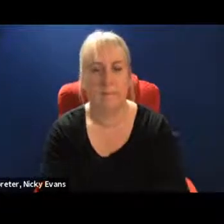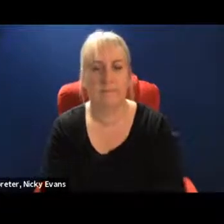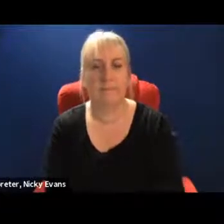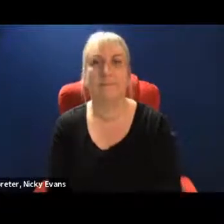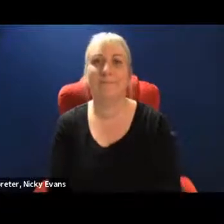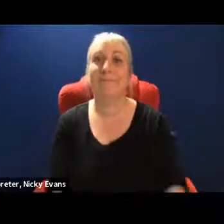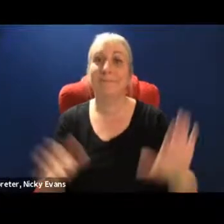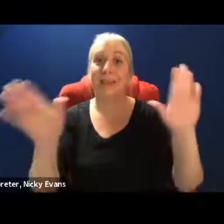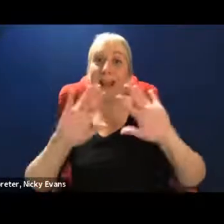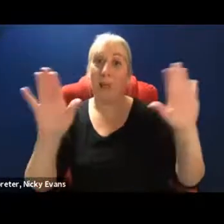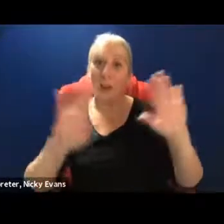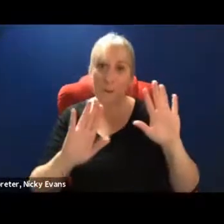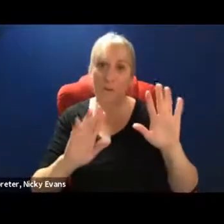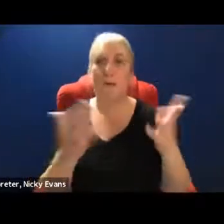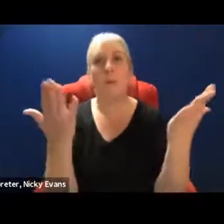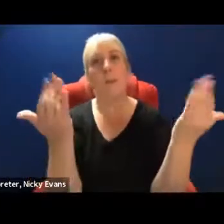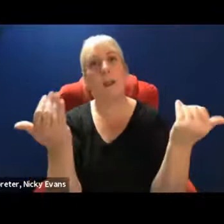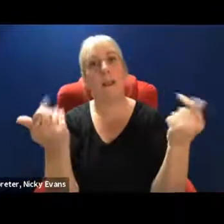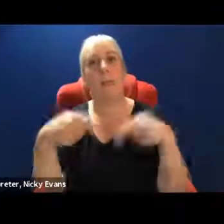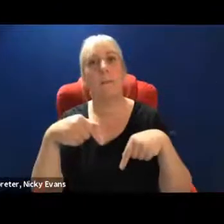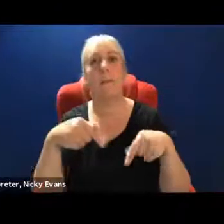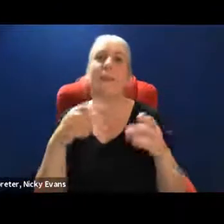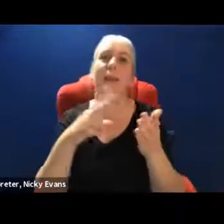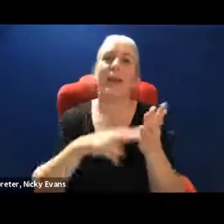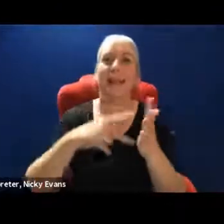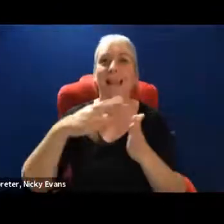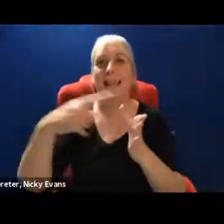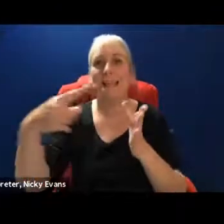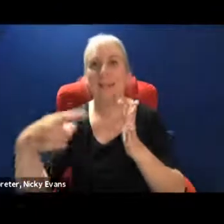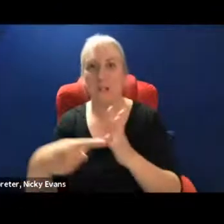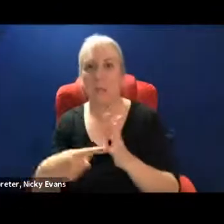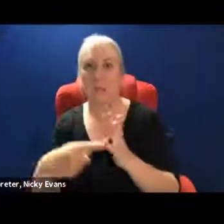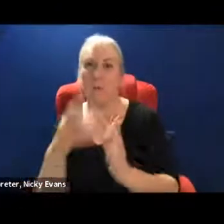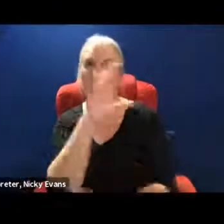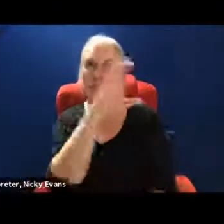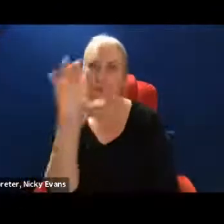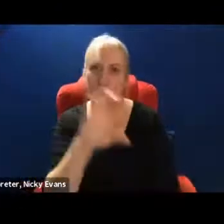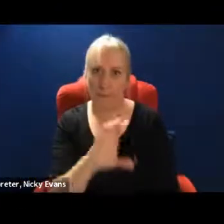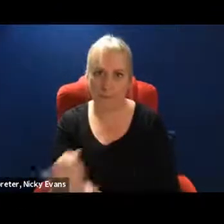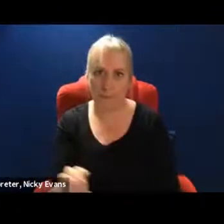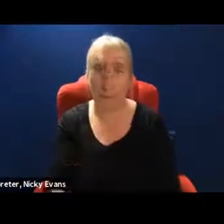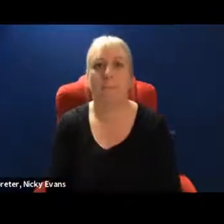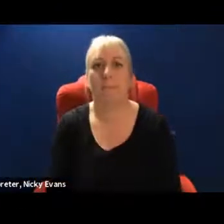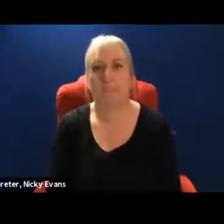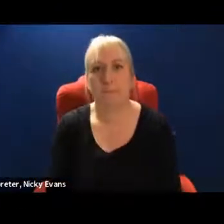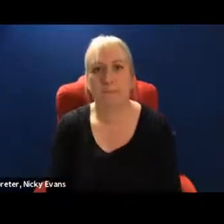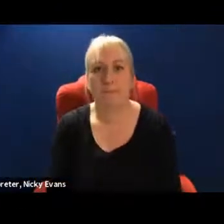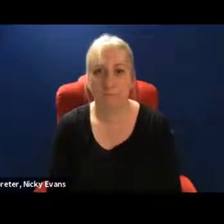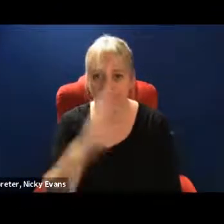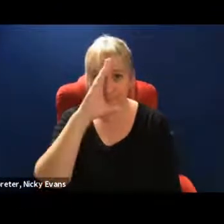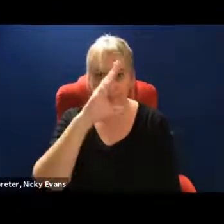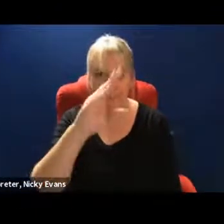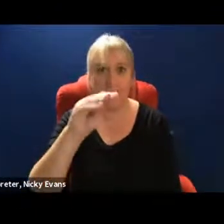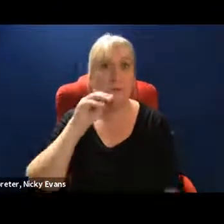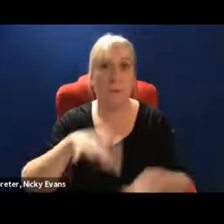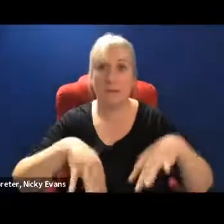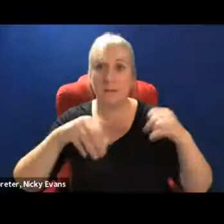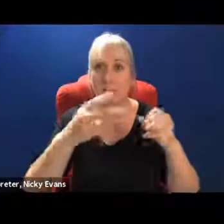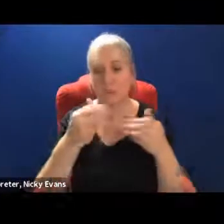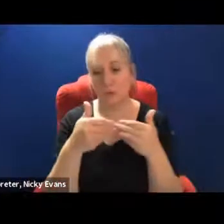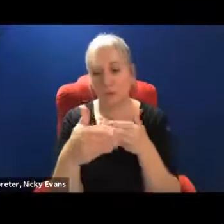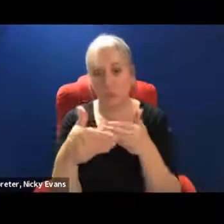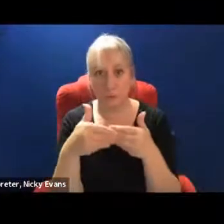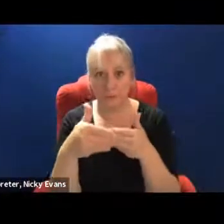Hello, good evening everyone and welcome to this National Education Union Zoom this evening. We're going to be starting shortly.